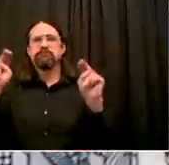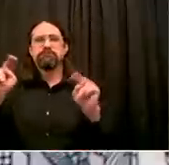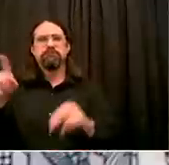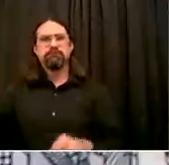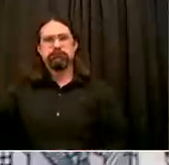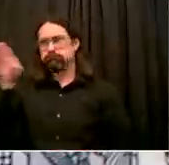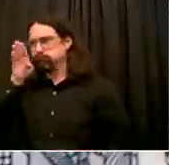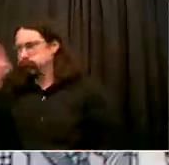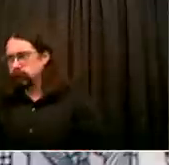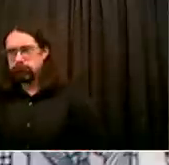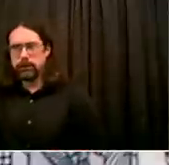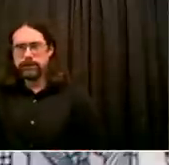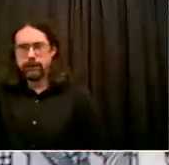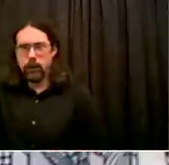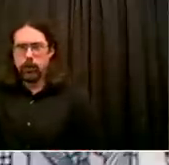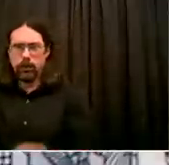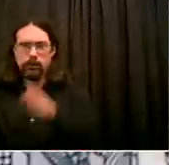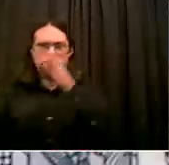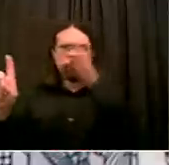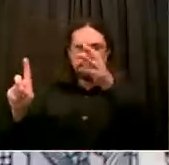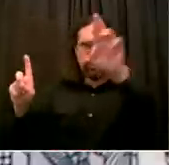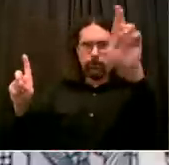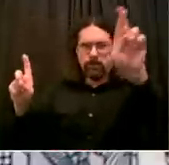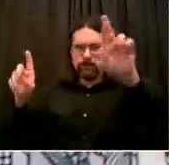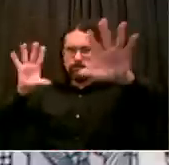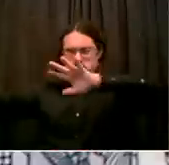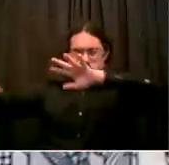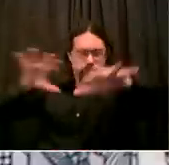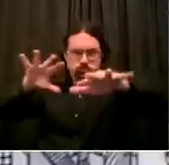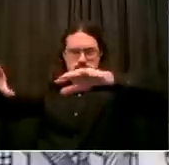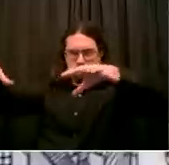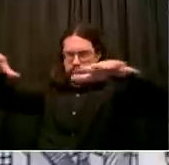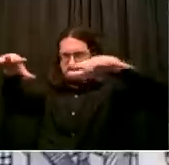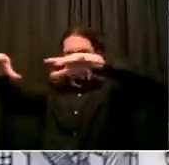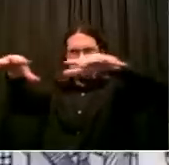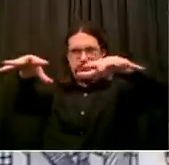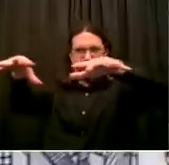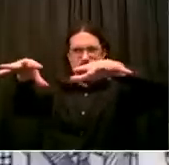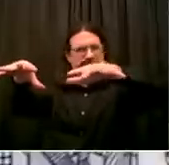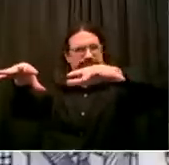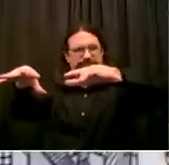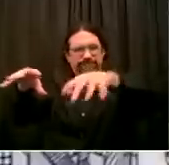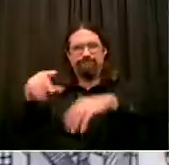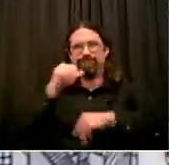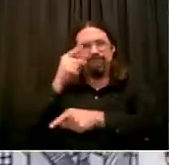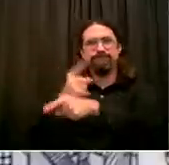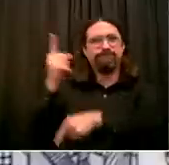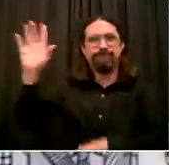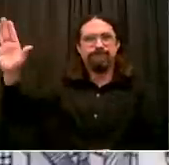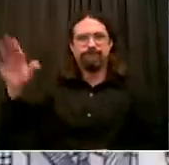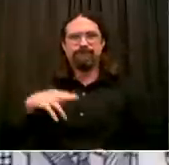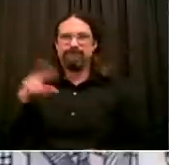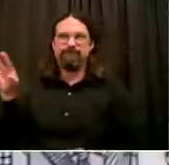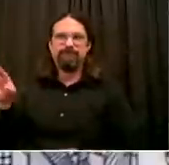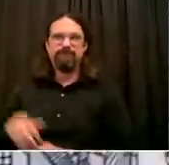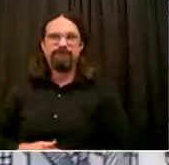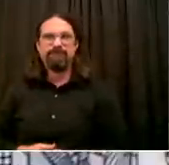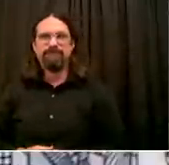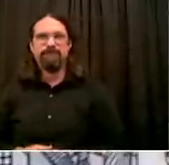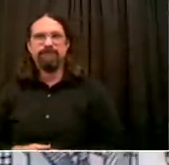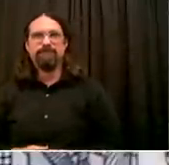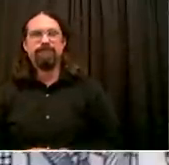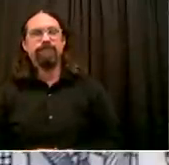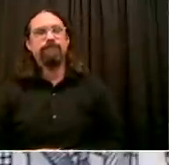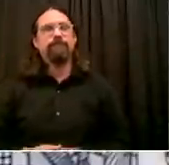see Chancellor Carranza on the call, but I wanted to ask, hopefully he or someone of dewey is listening, when we